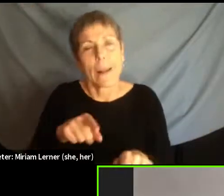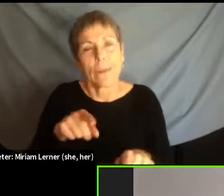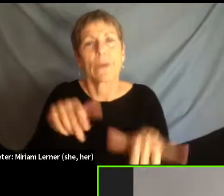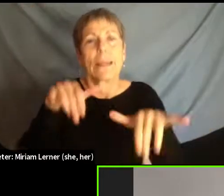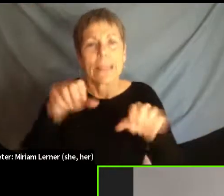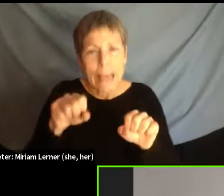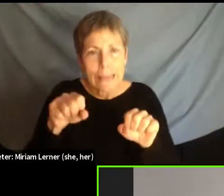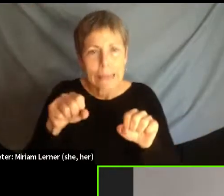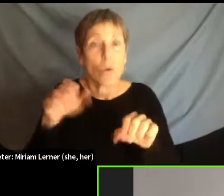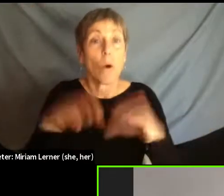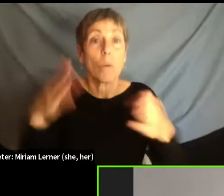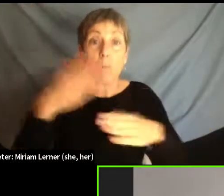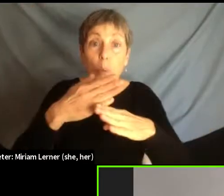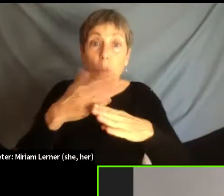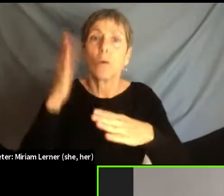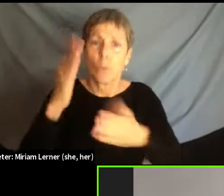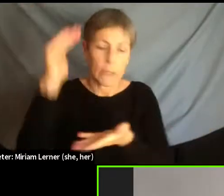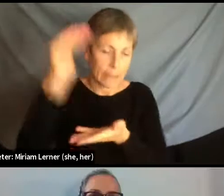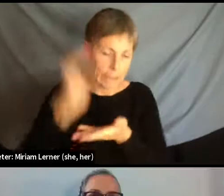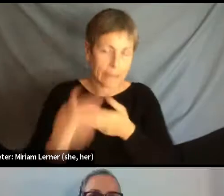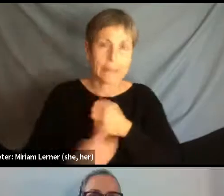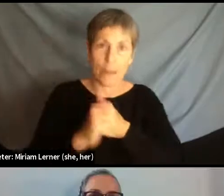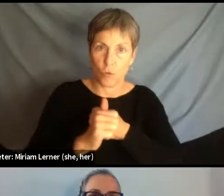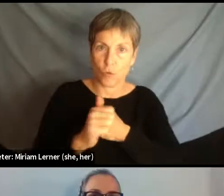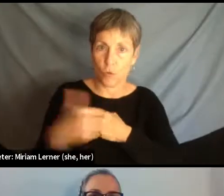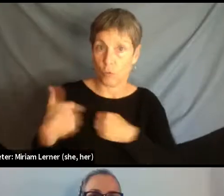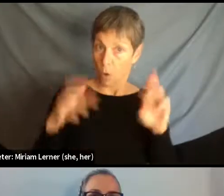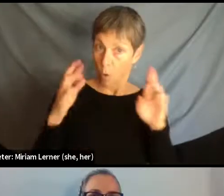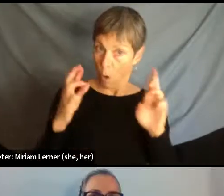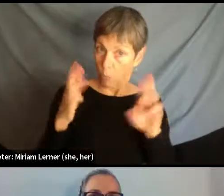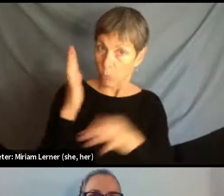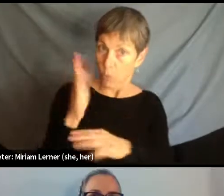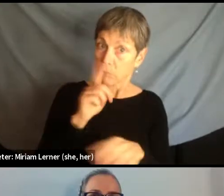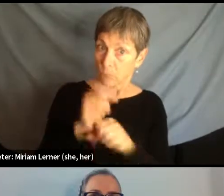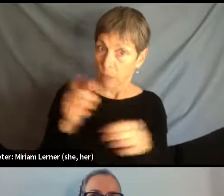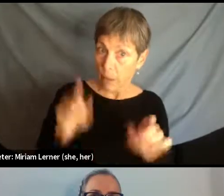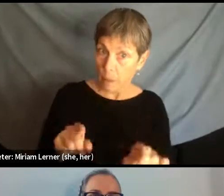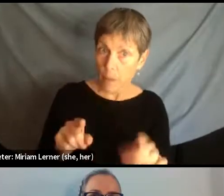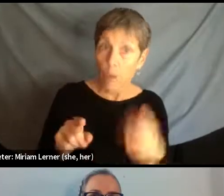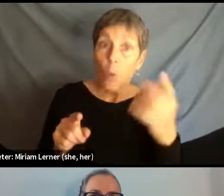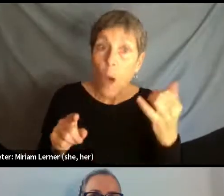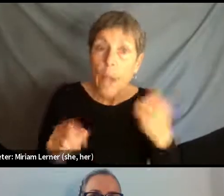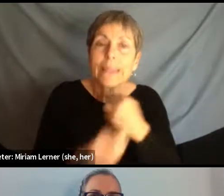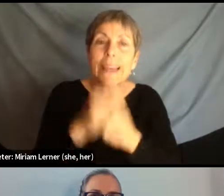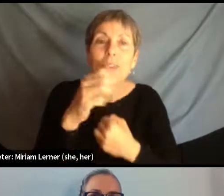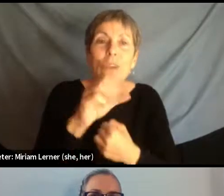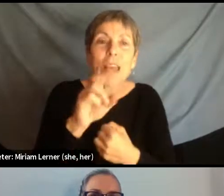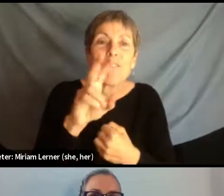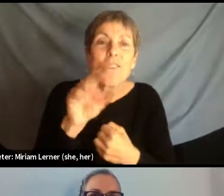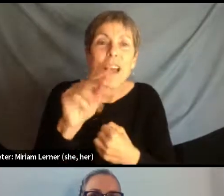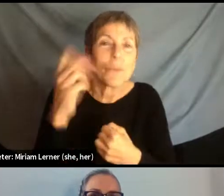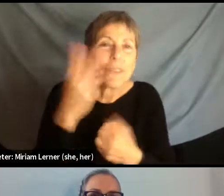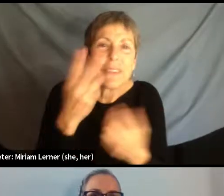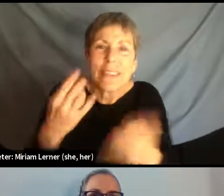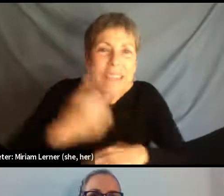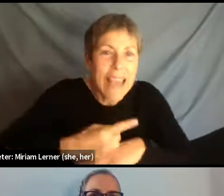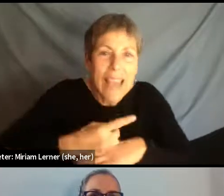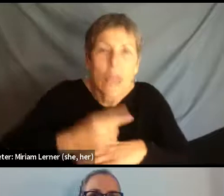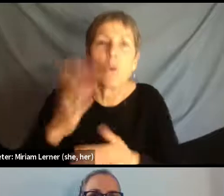dangerous. And that's what we're hoping for because of the danger and the violence we see with borders today.